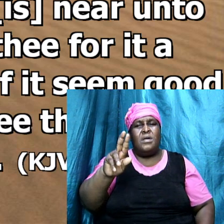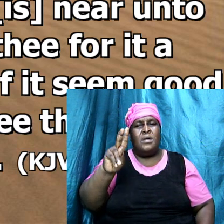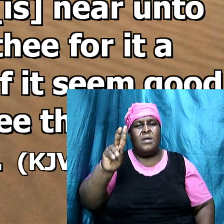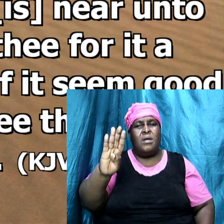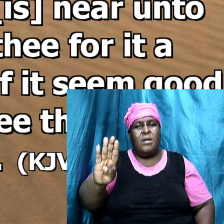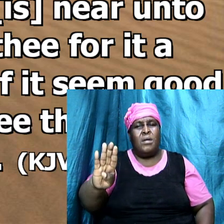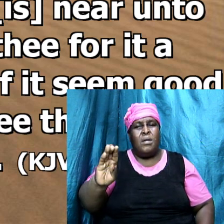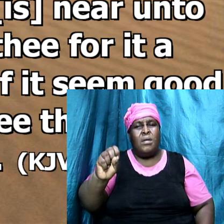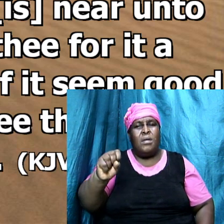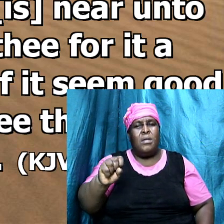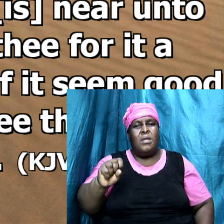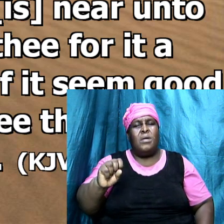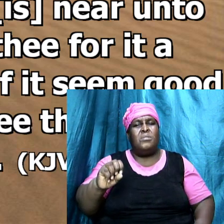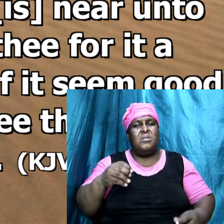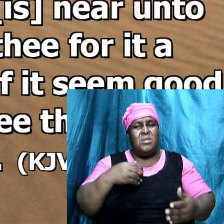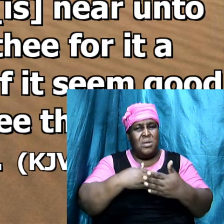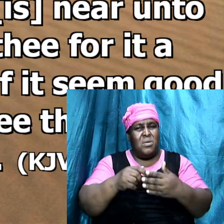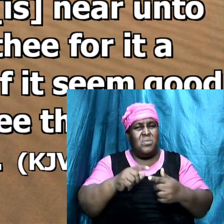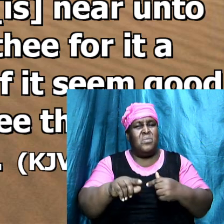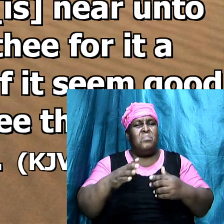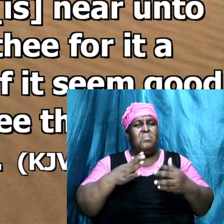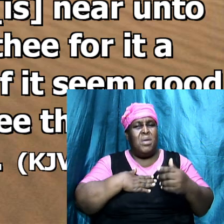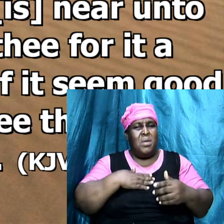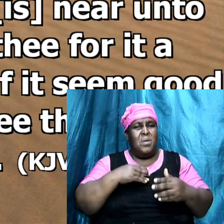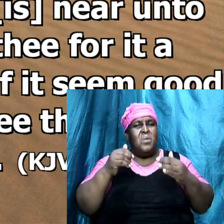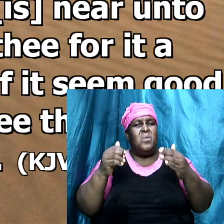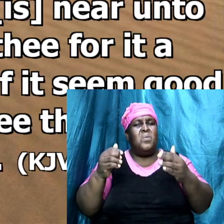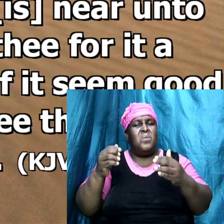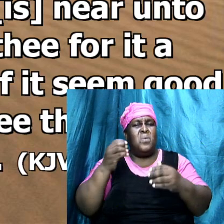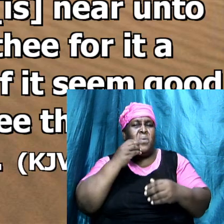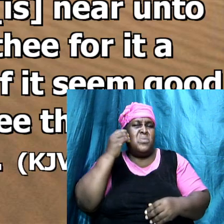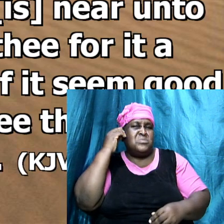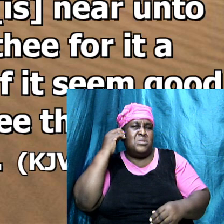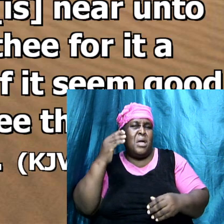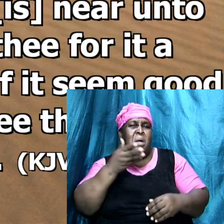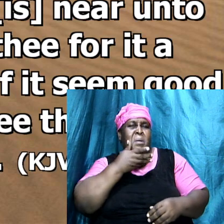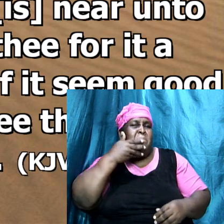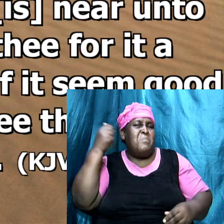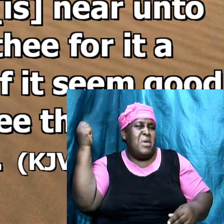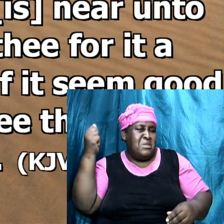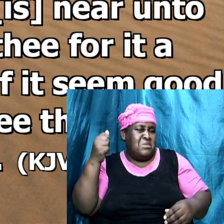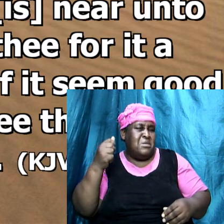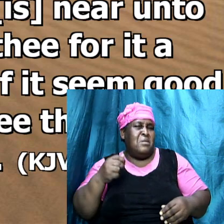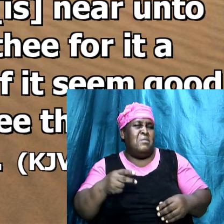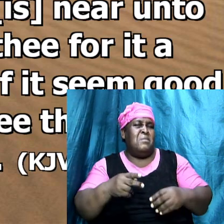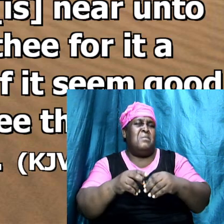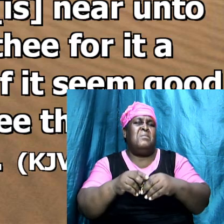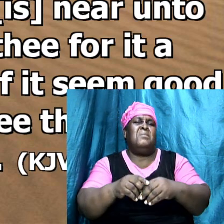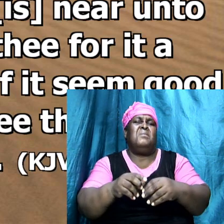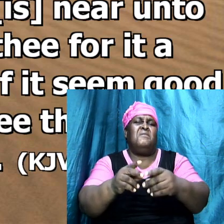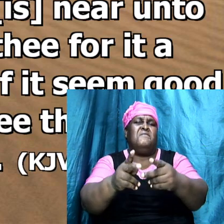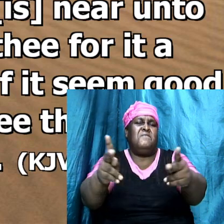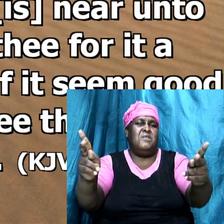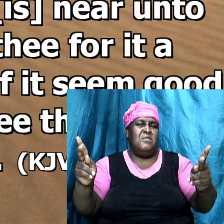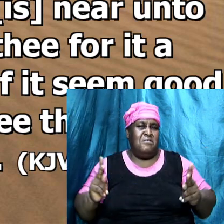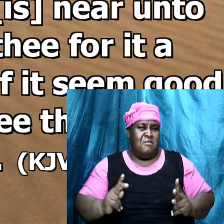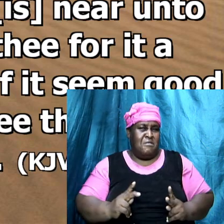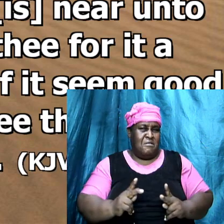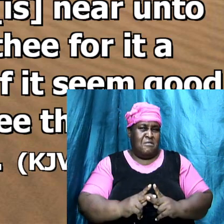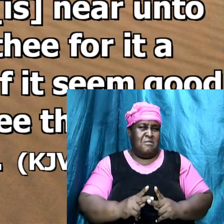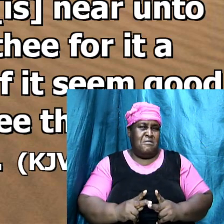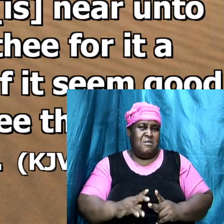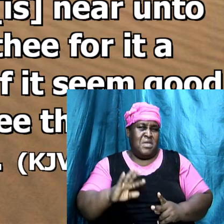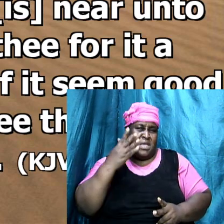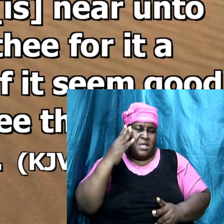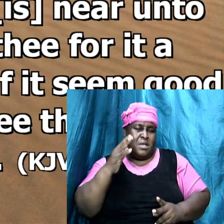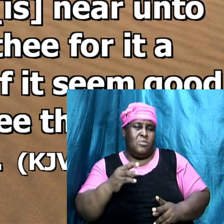I will give thee for it a better vineyard than it or it that seem good to thee I will give thee the